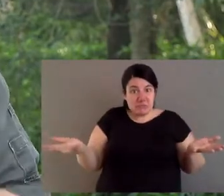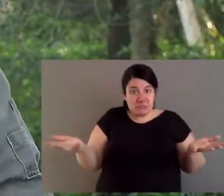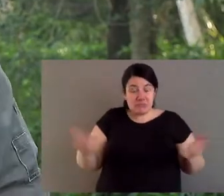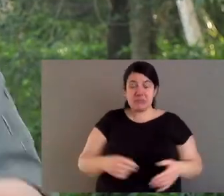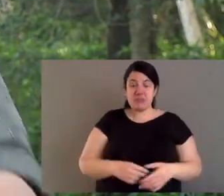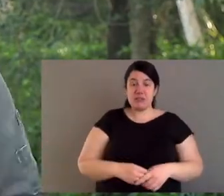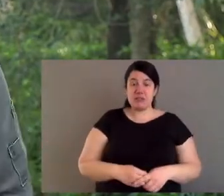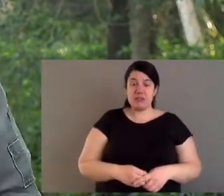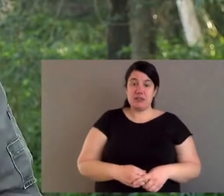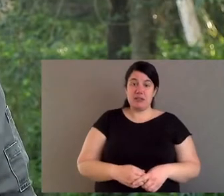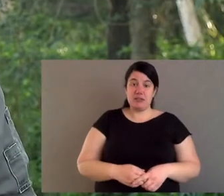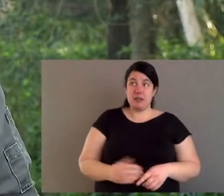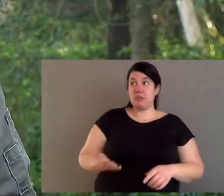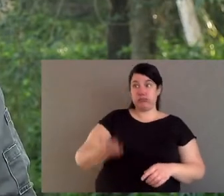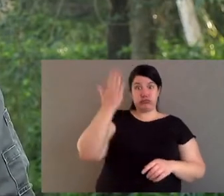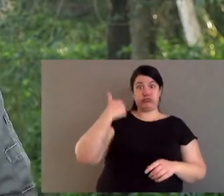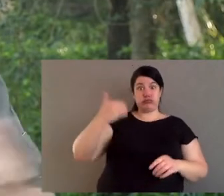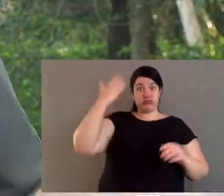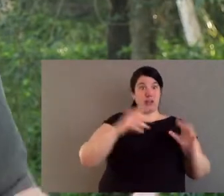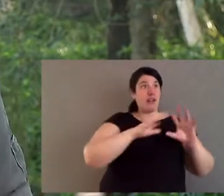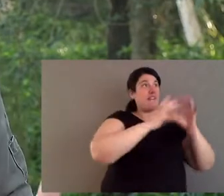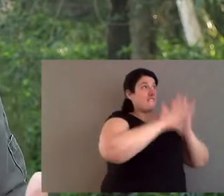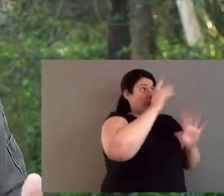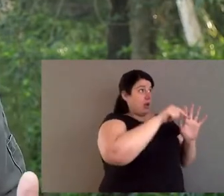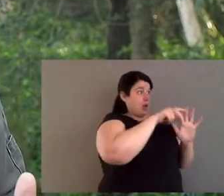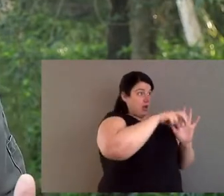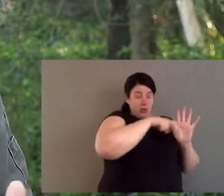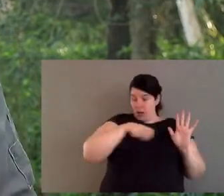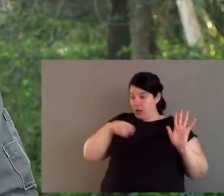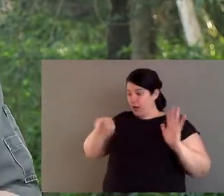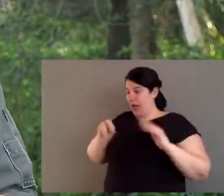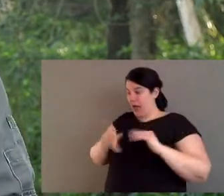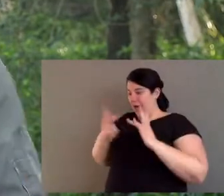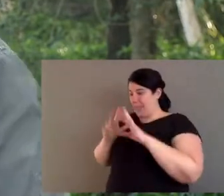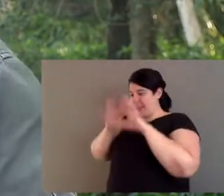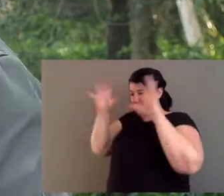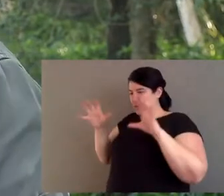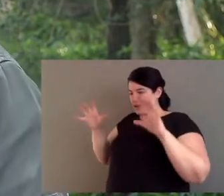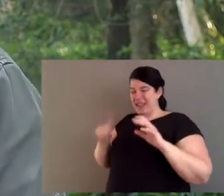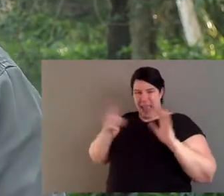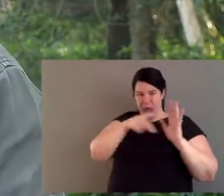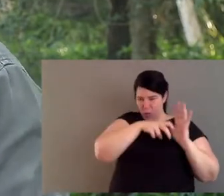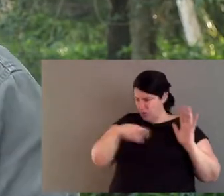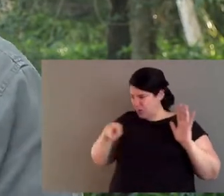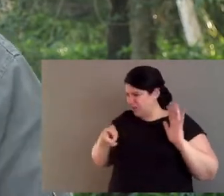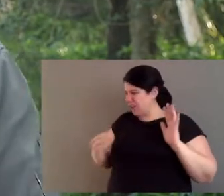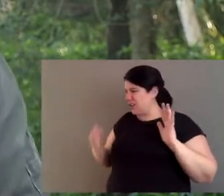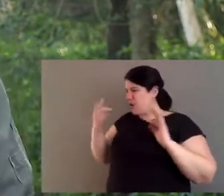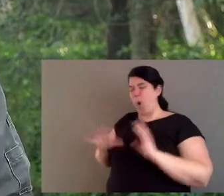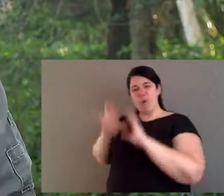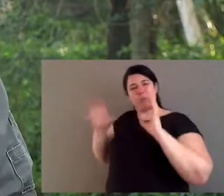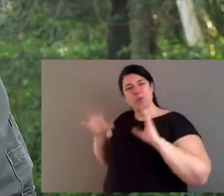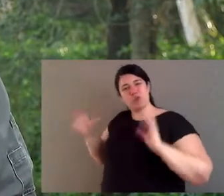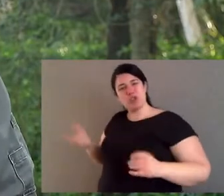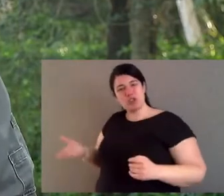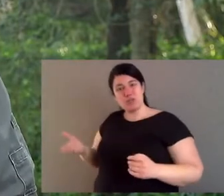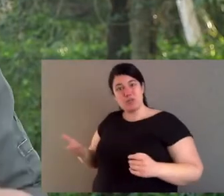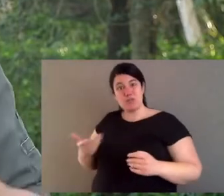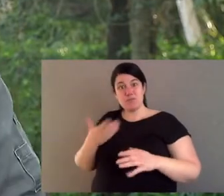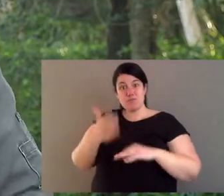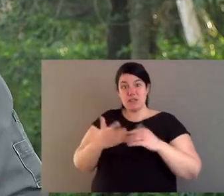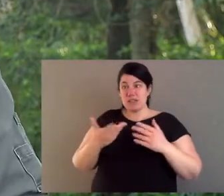how did the animals repopulate? Where did they come from? Because a long time ago, they'd just move in from next door,